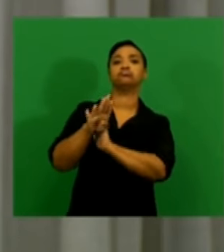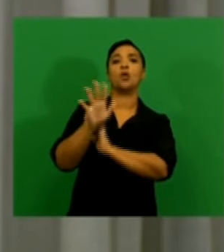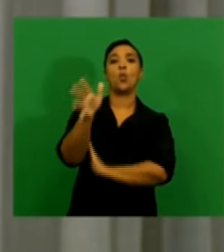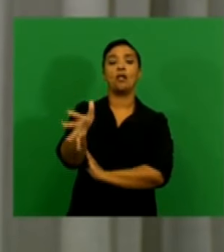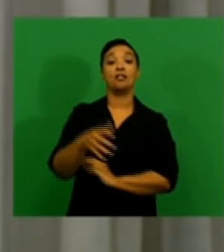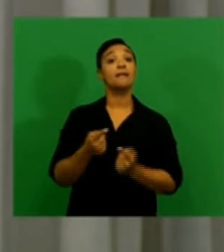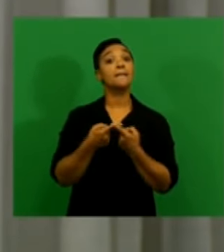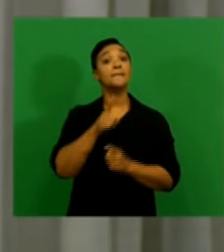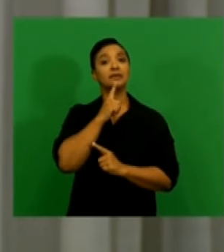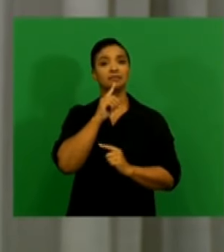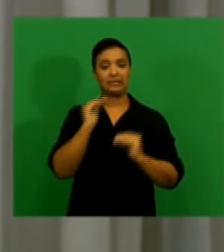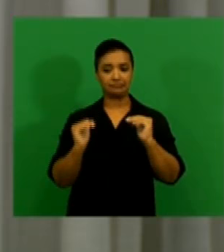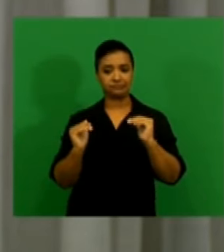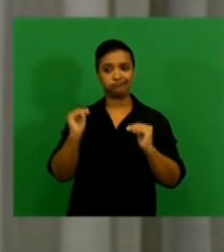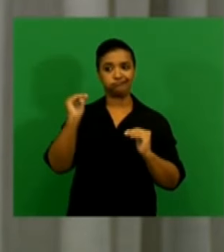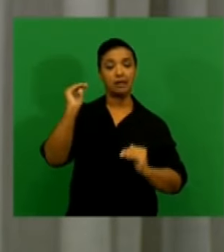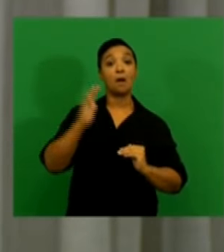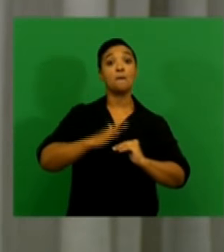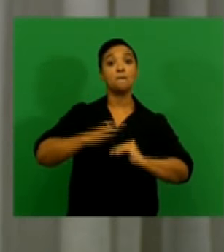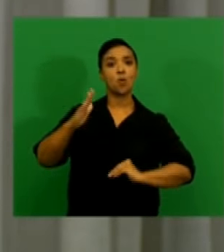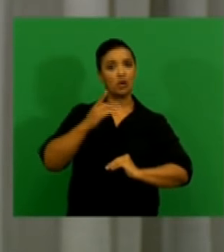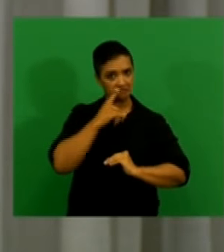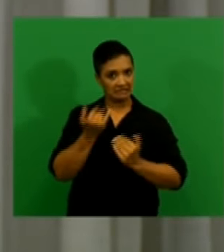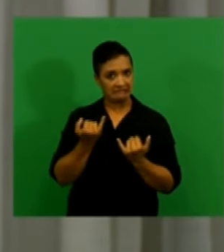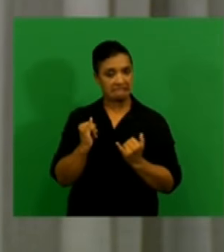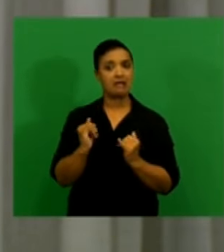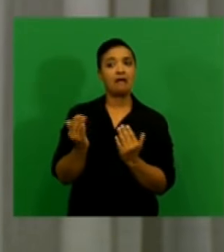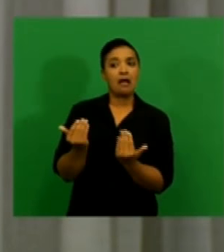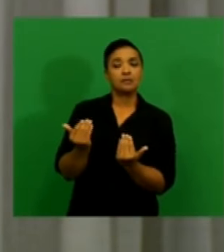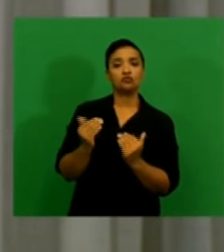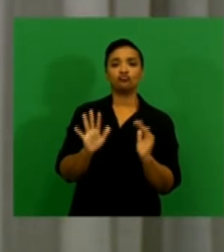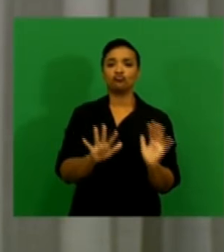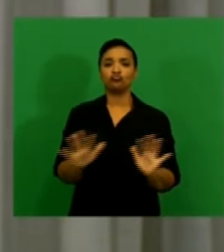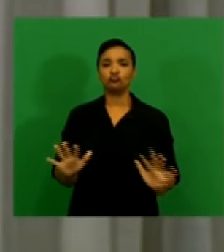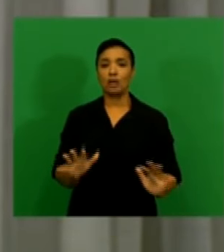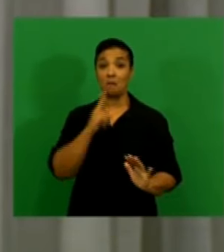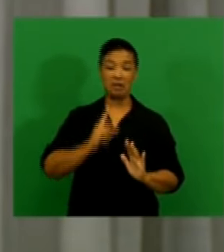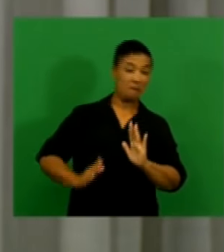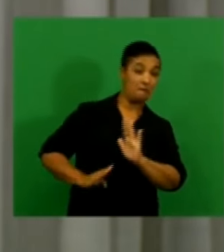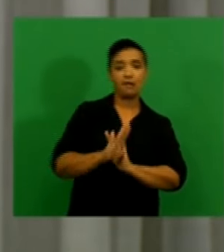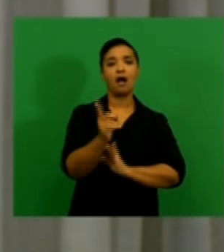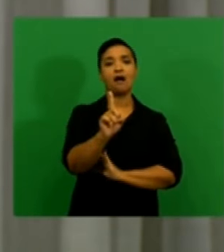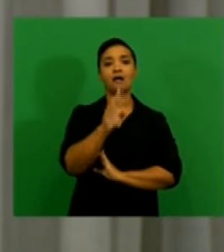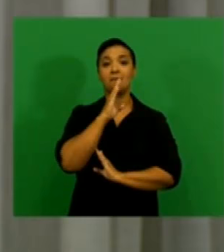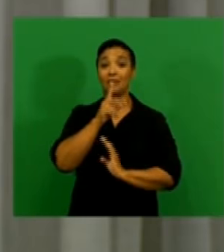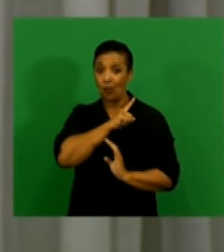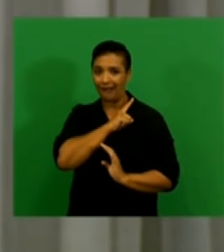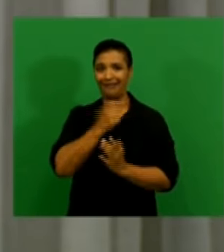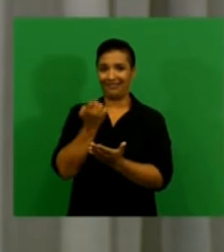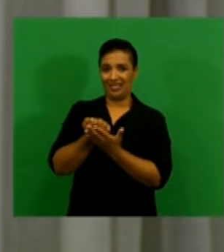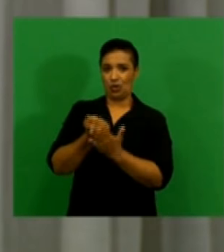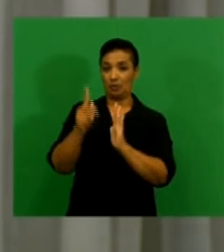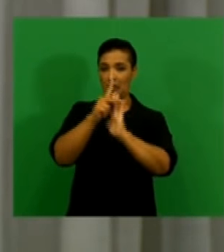the pace of increase is still expected to be relatively moderate amid a highly uncertain economic